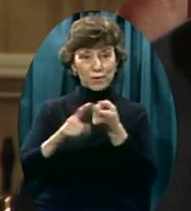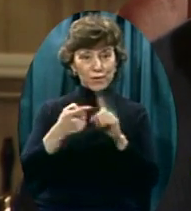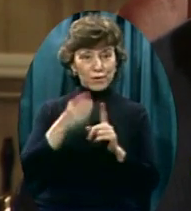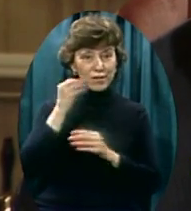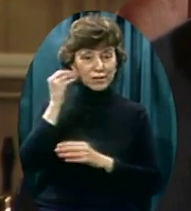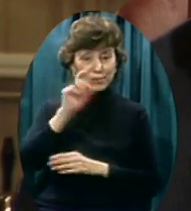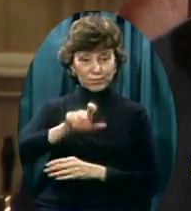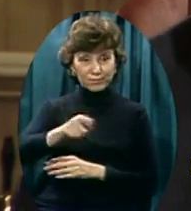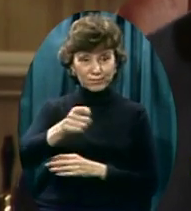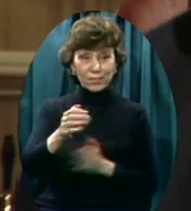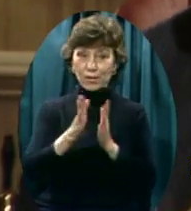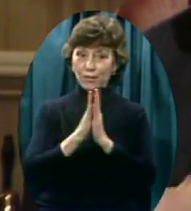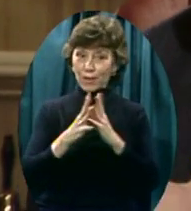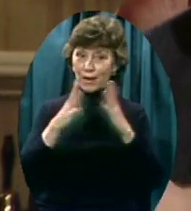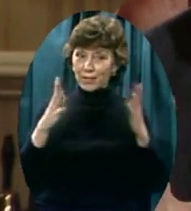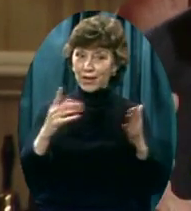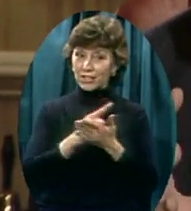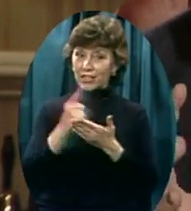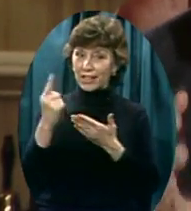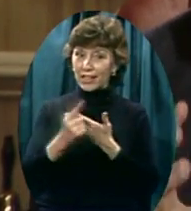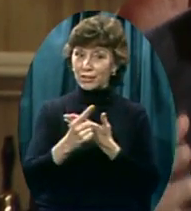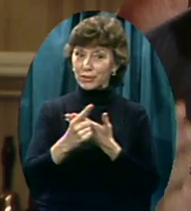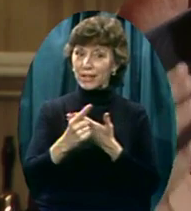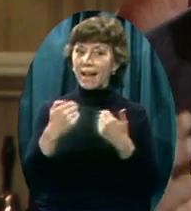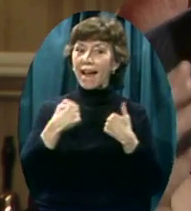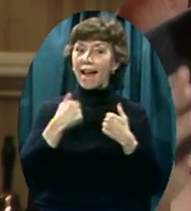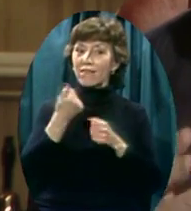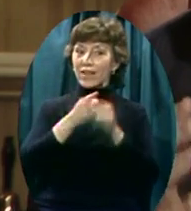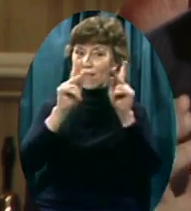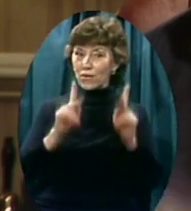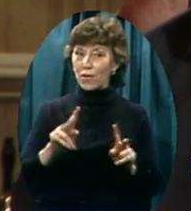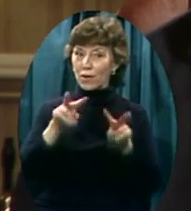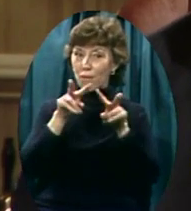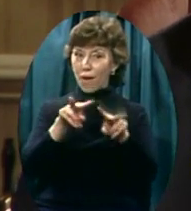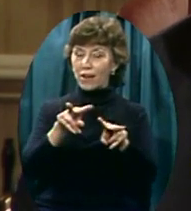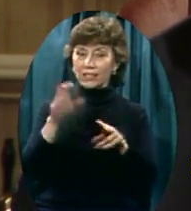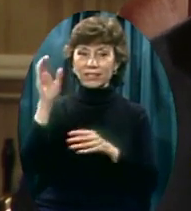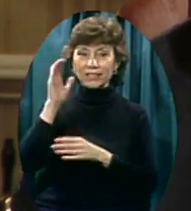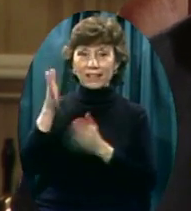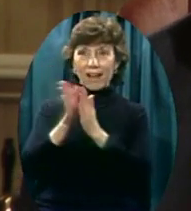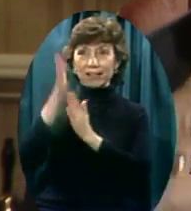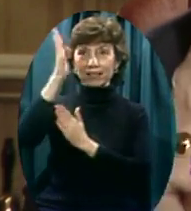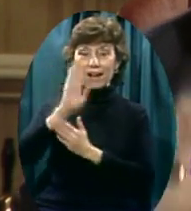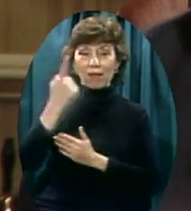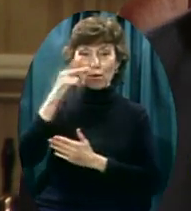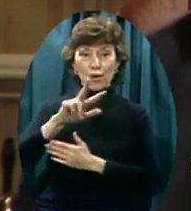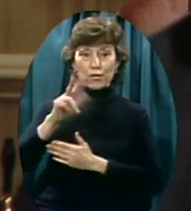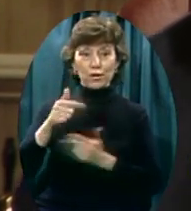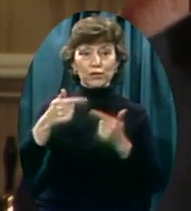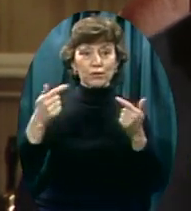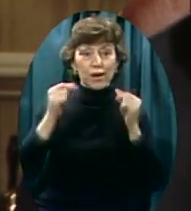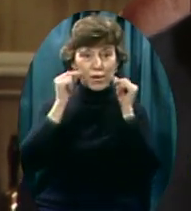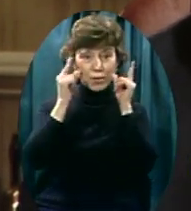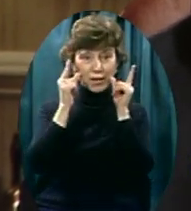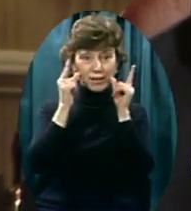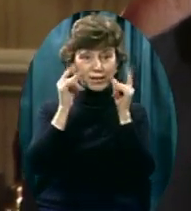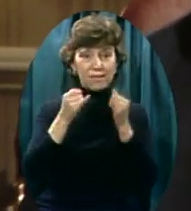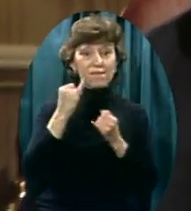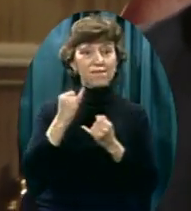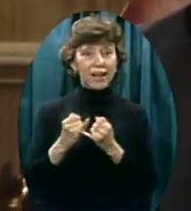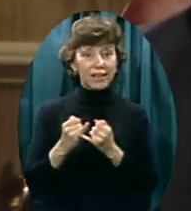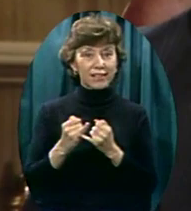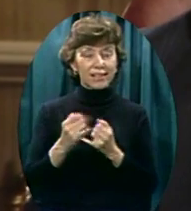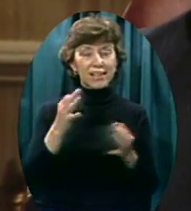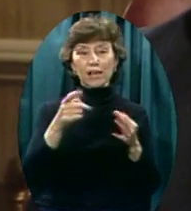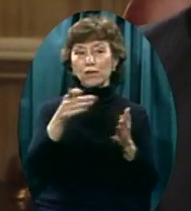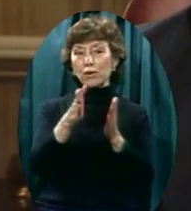next Sunday Have everybody Watching and listening We're asking God For a third great awakening Finally If you were